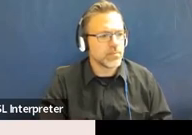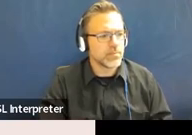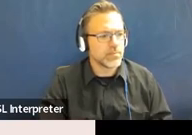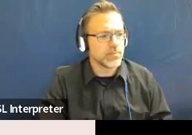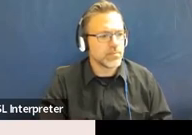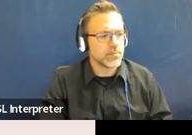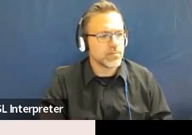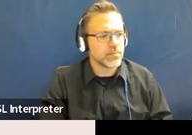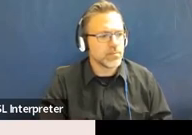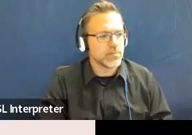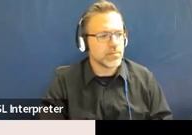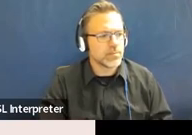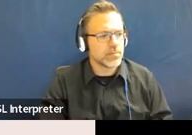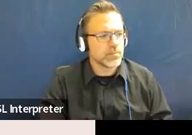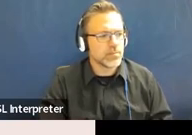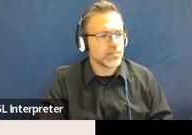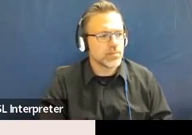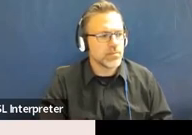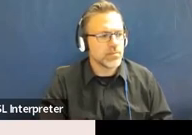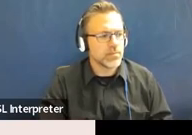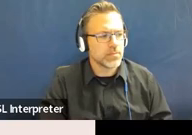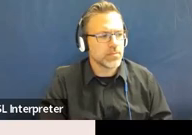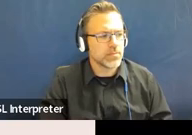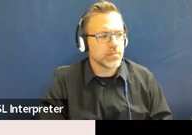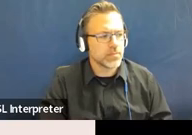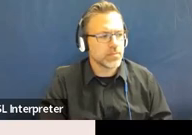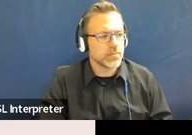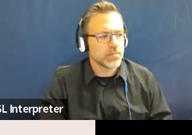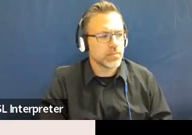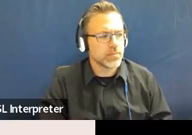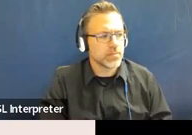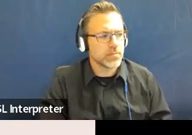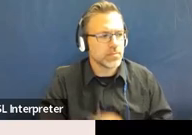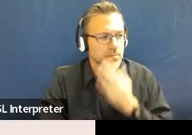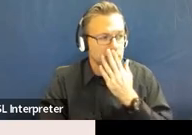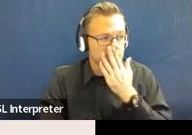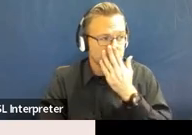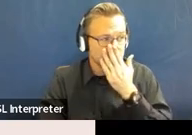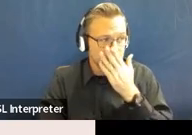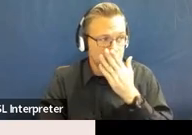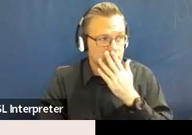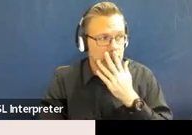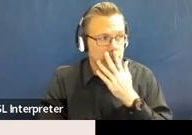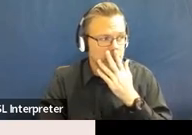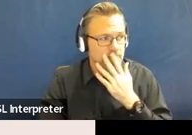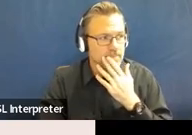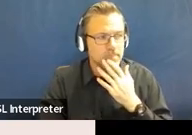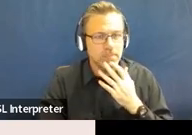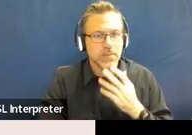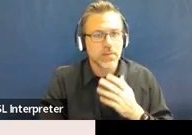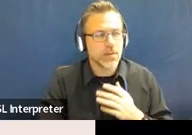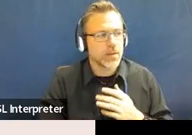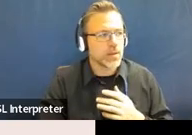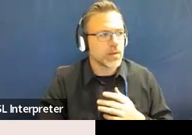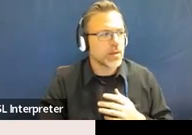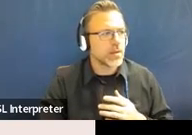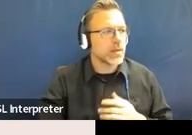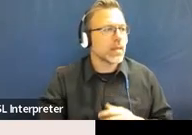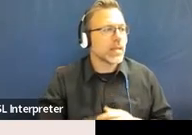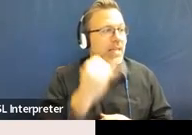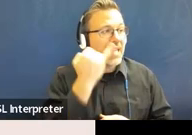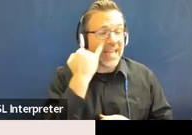All right. So the same IDEA document. So if you have a parent and they